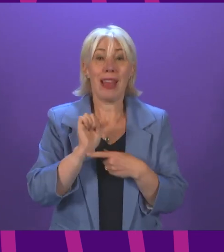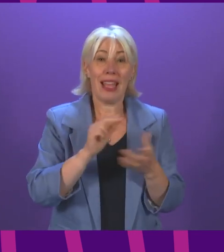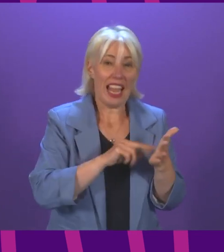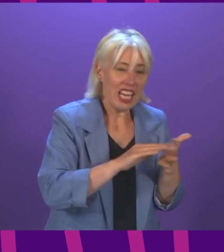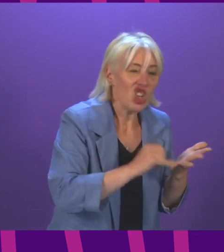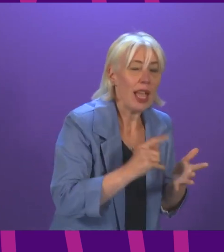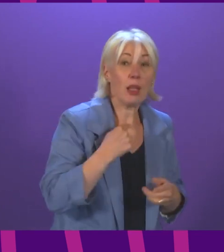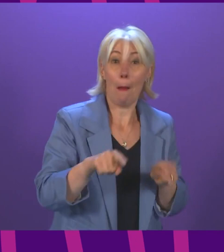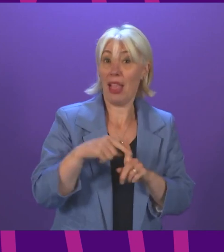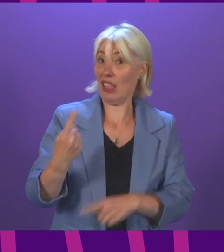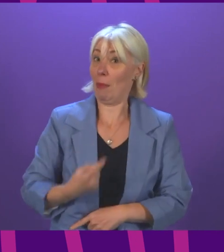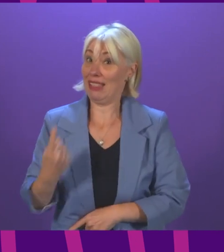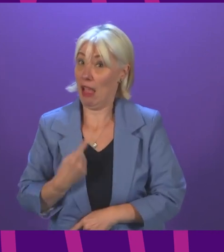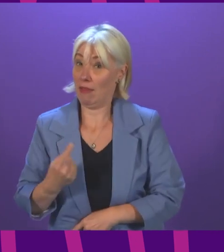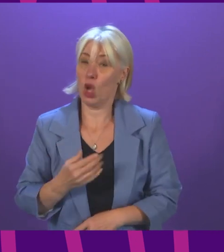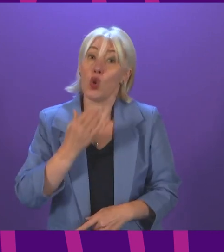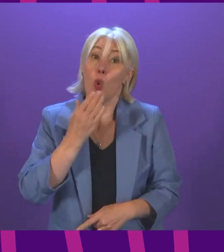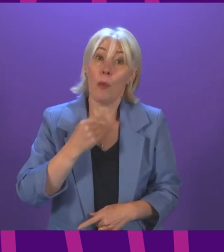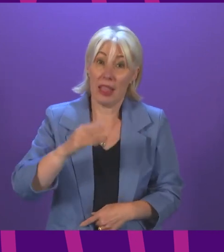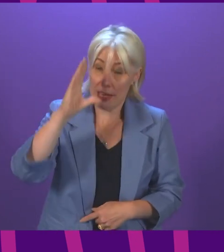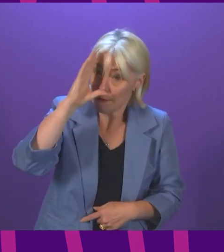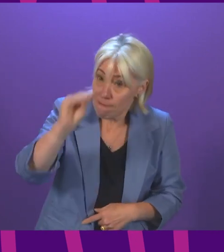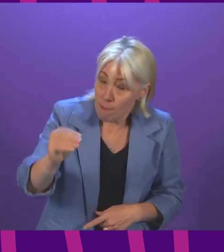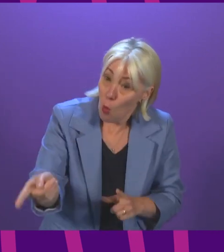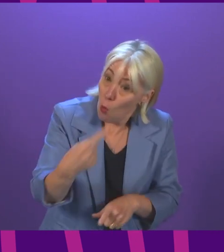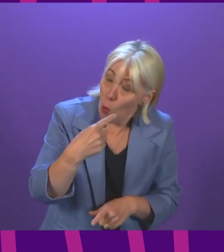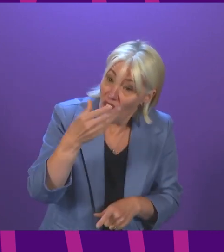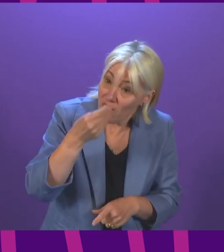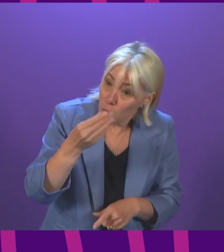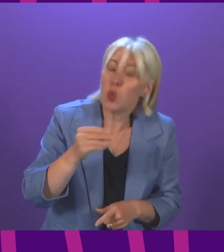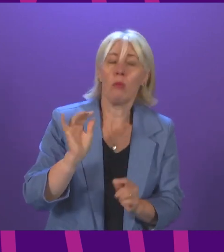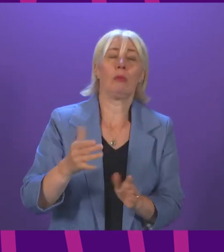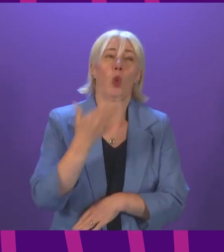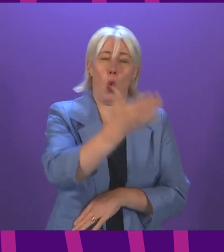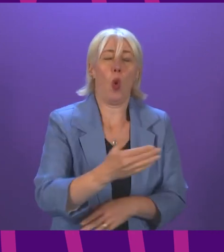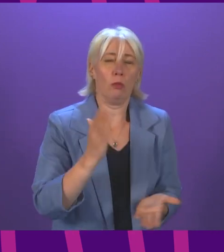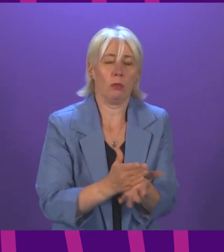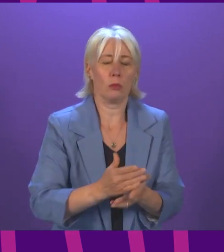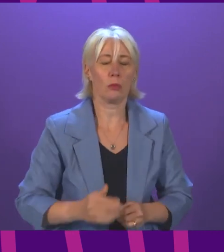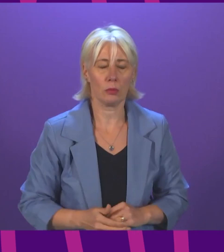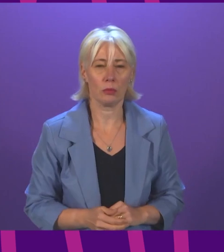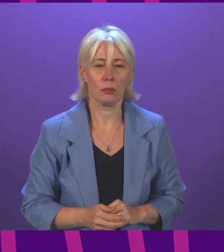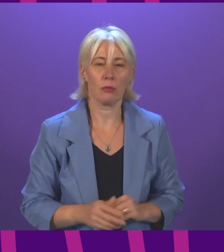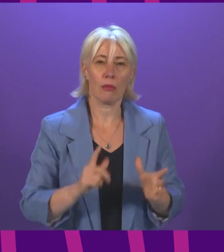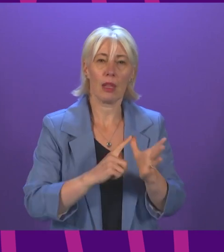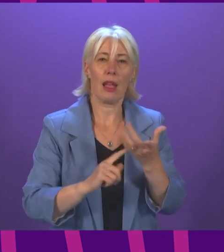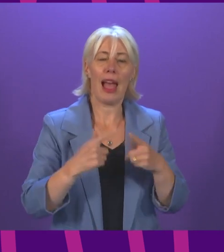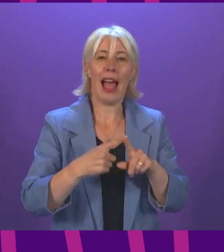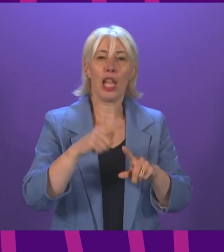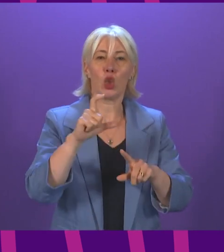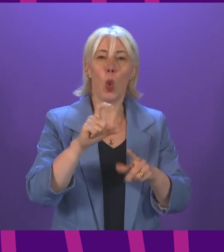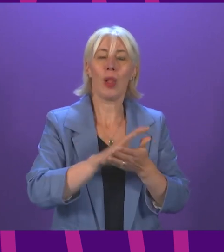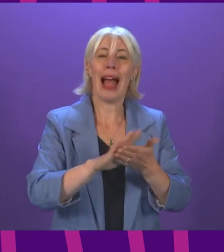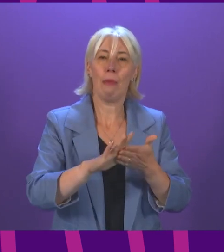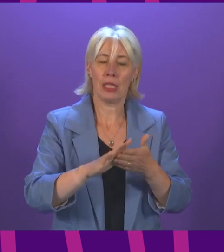they come forward and take up that offer of the flu vaccine as soon as their priority group is eligible. Alex Cole-Hamilton, to be followed by Gillian Mackay.